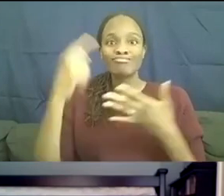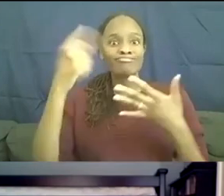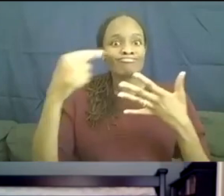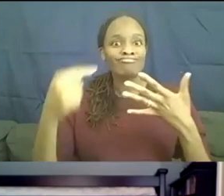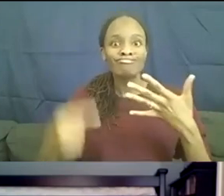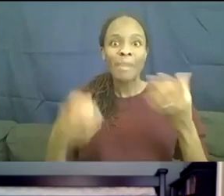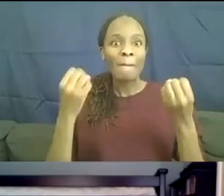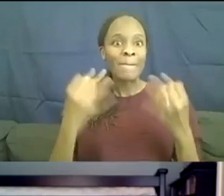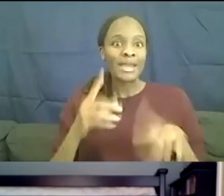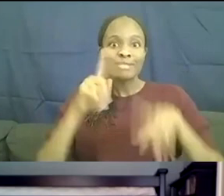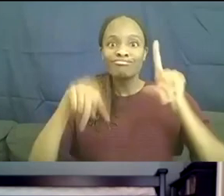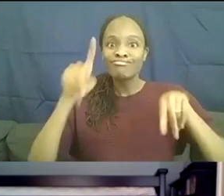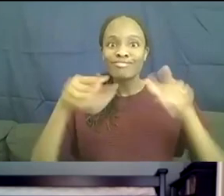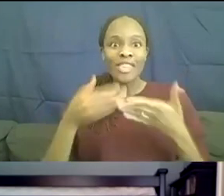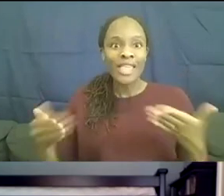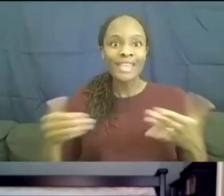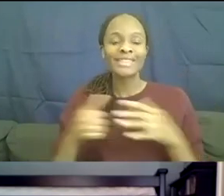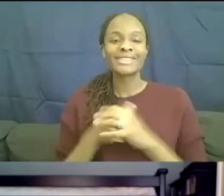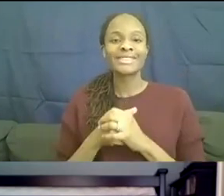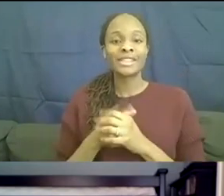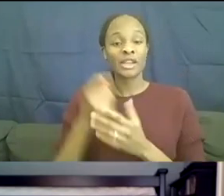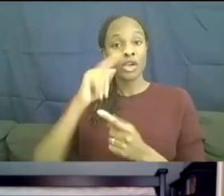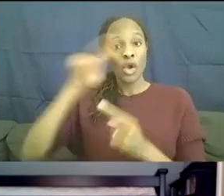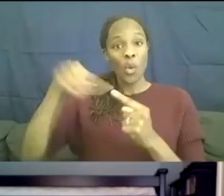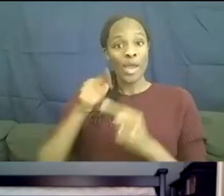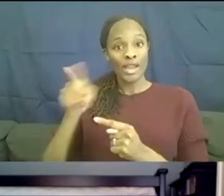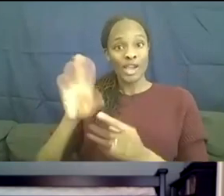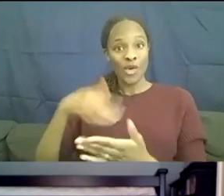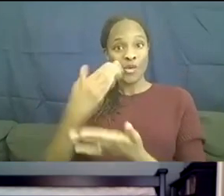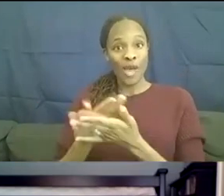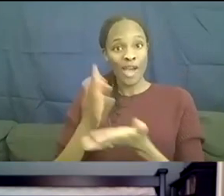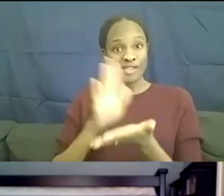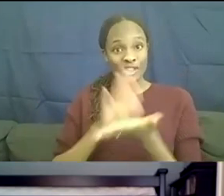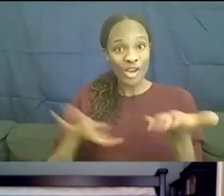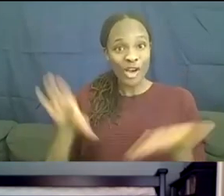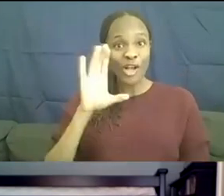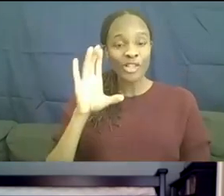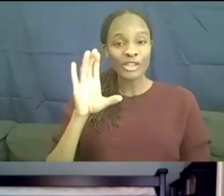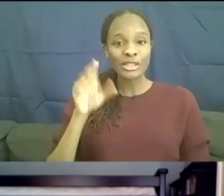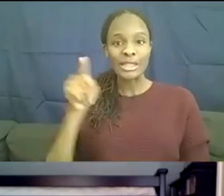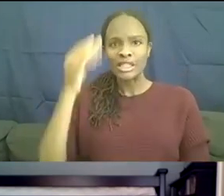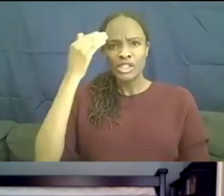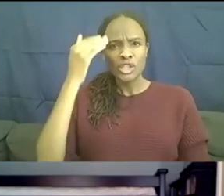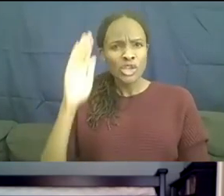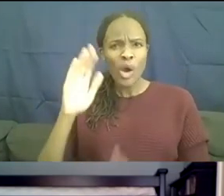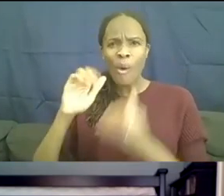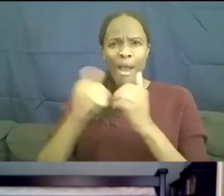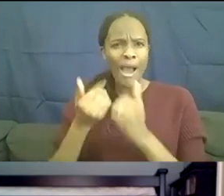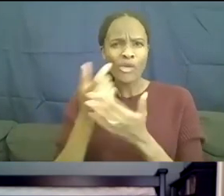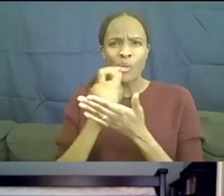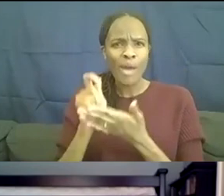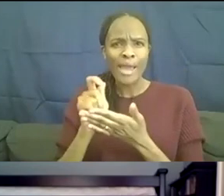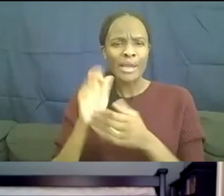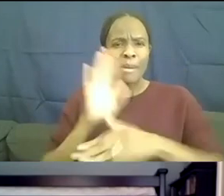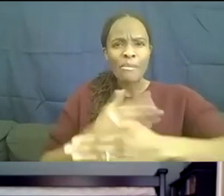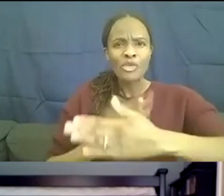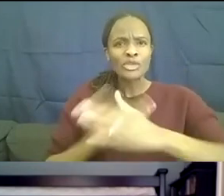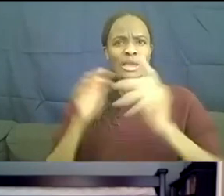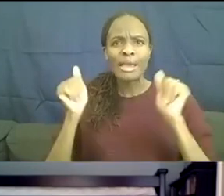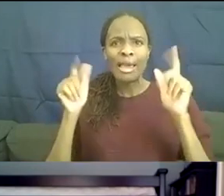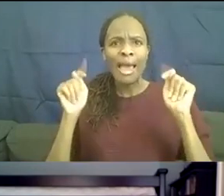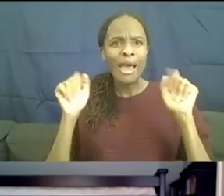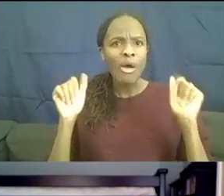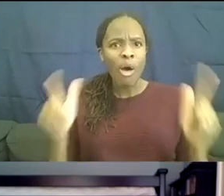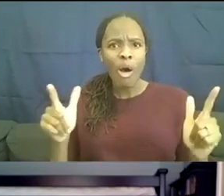things. He, when he got to college, he didn't know how to write music at all. And so in the